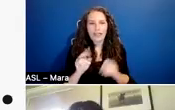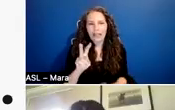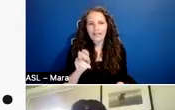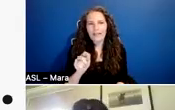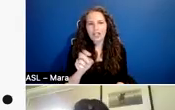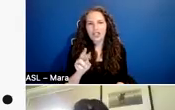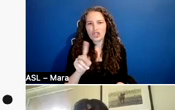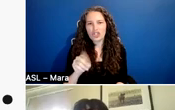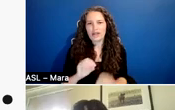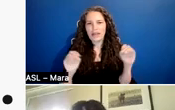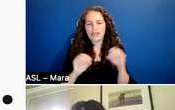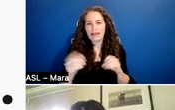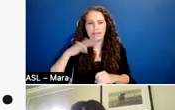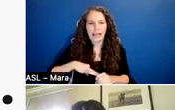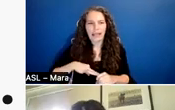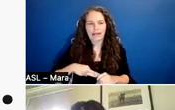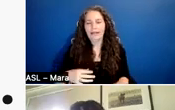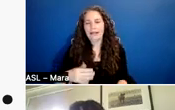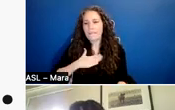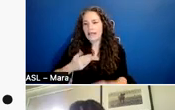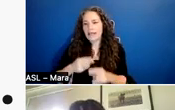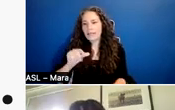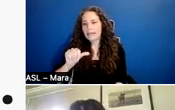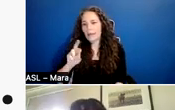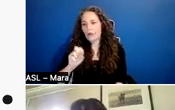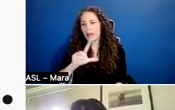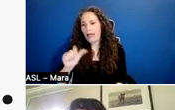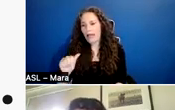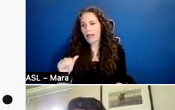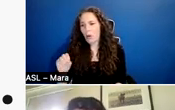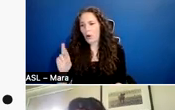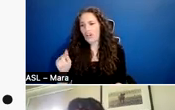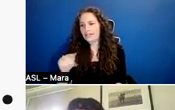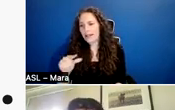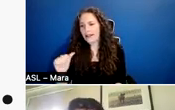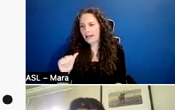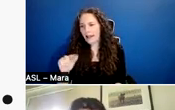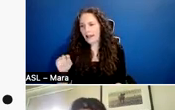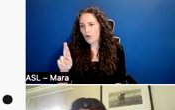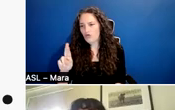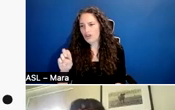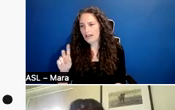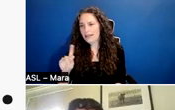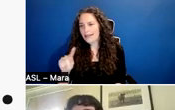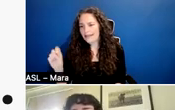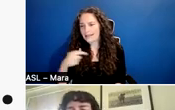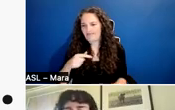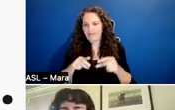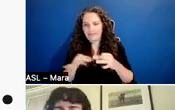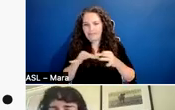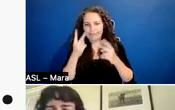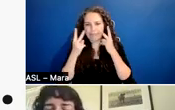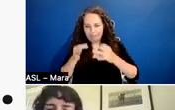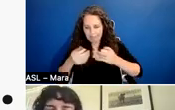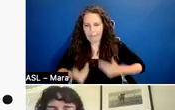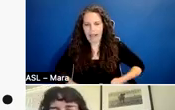am a, as a visual description, I am a light